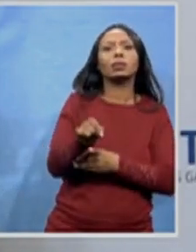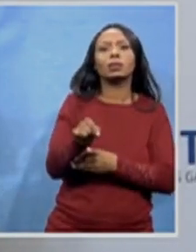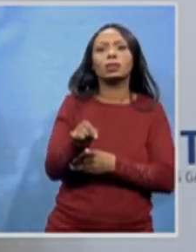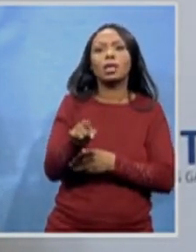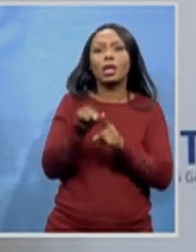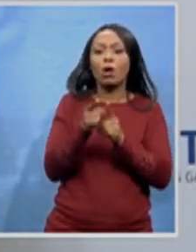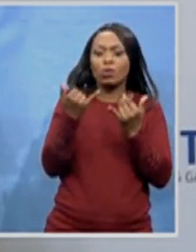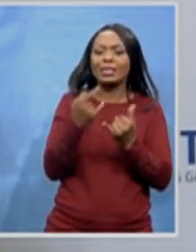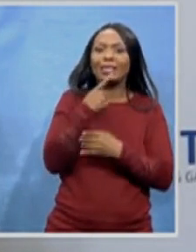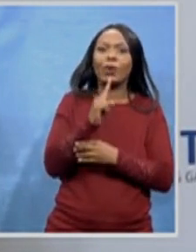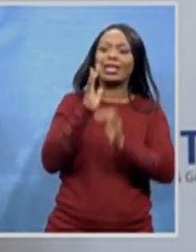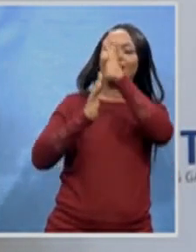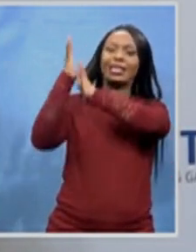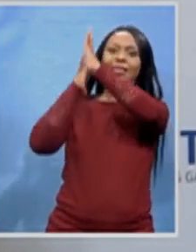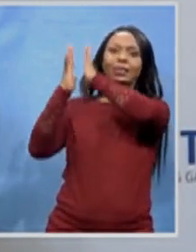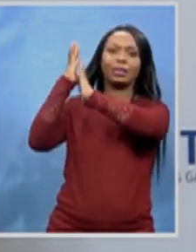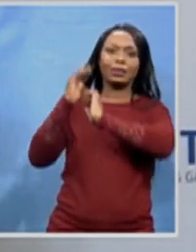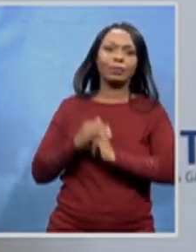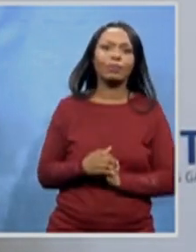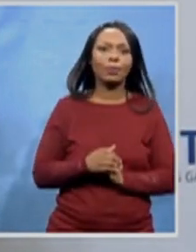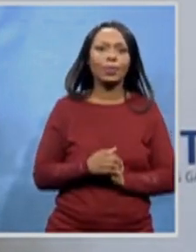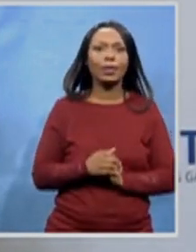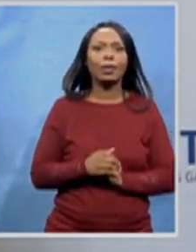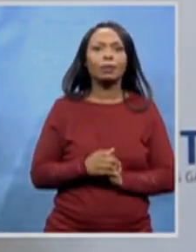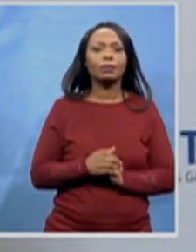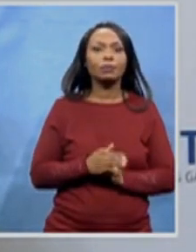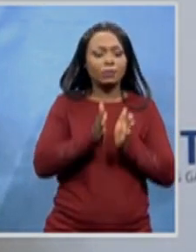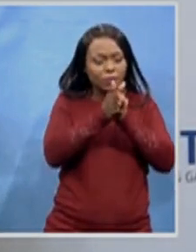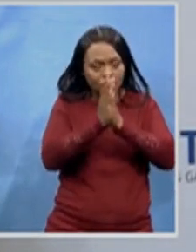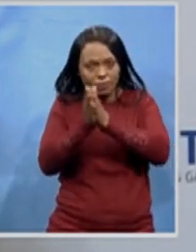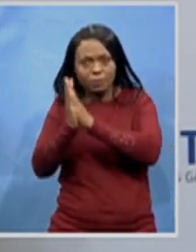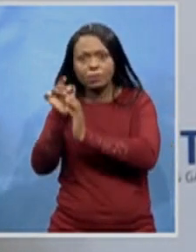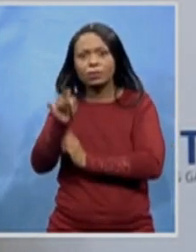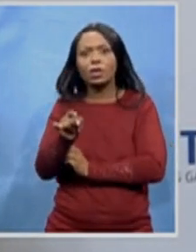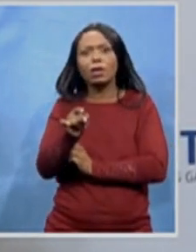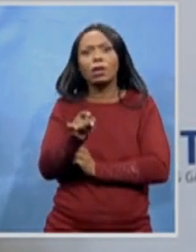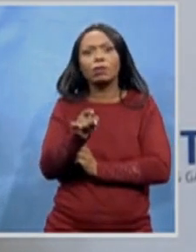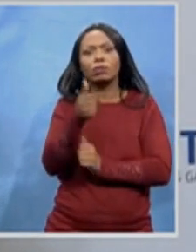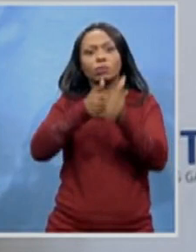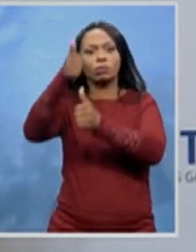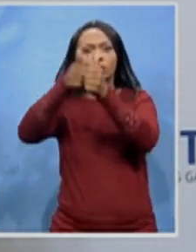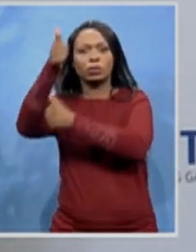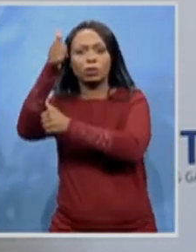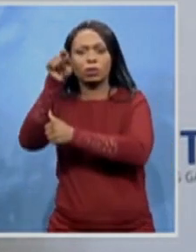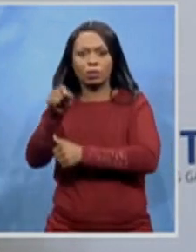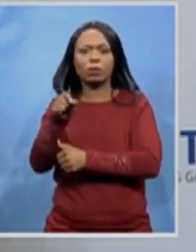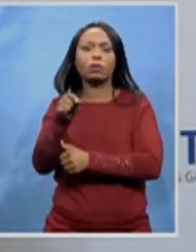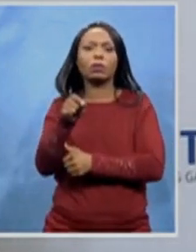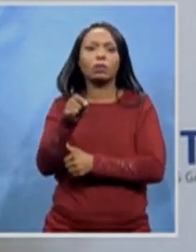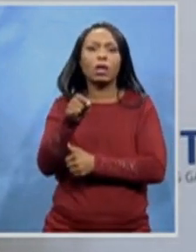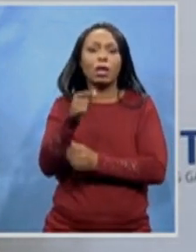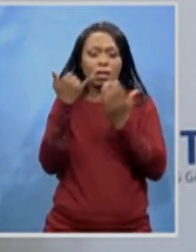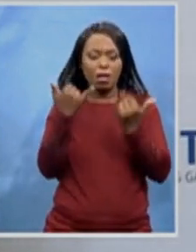to the pioneers and those who led with them. What we know today, a music gate